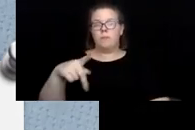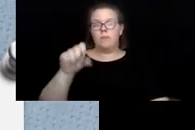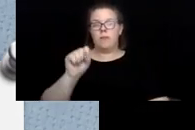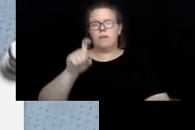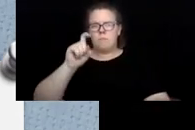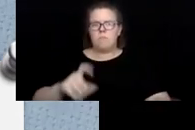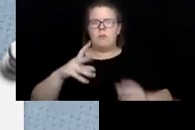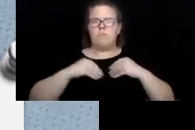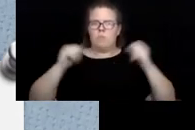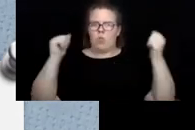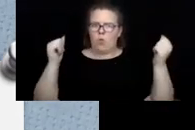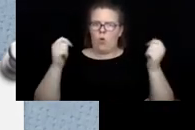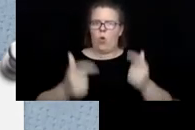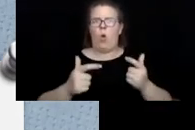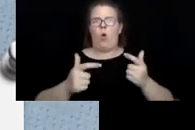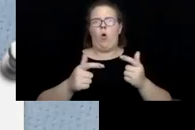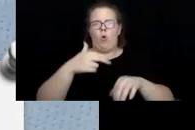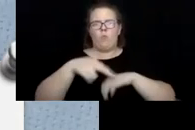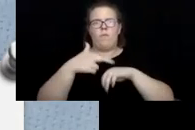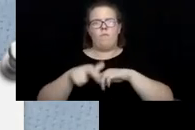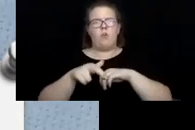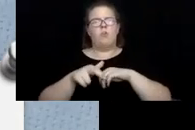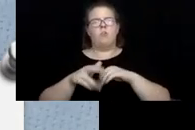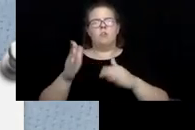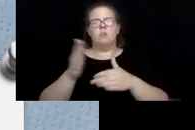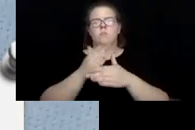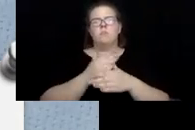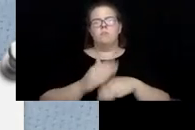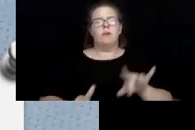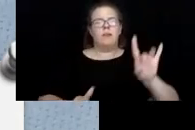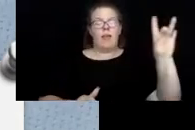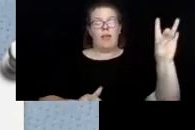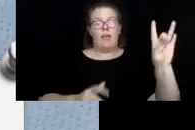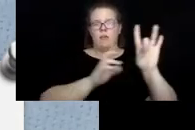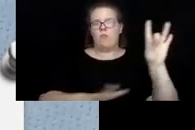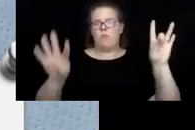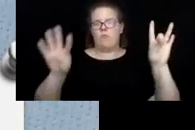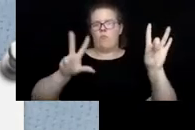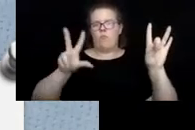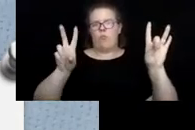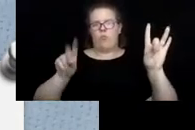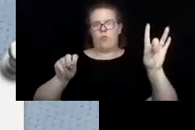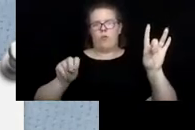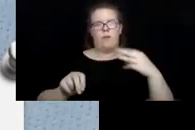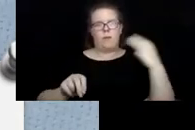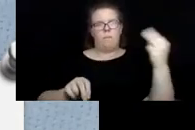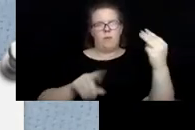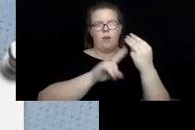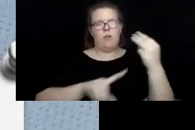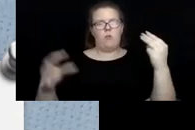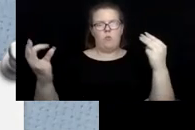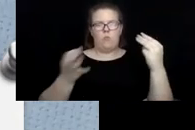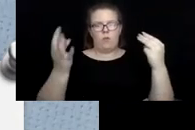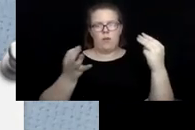all referrals made within normal working hours, which is 8 a.m. to 4 30 p.m. Monday through